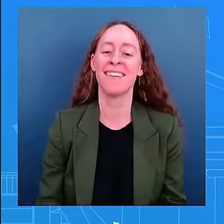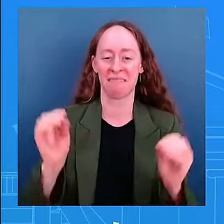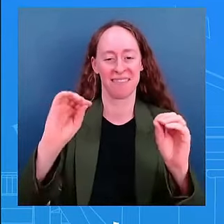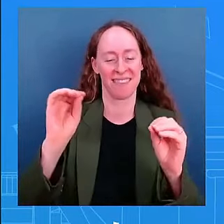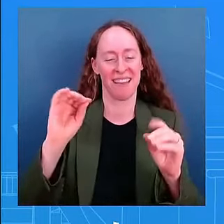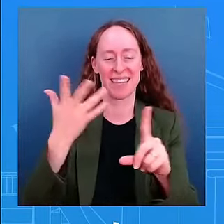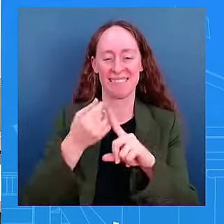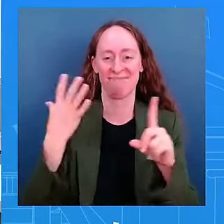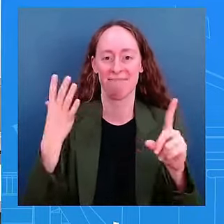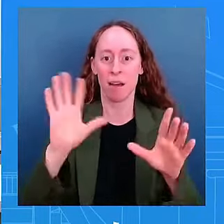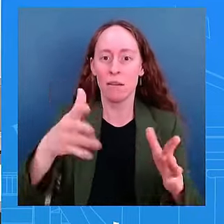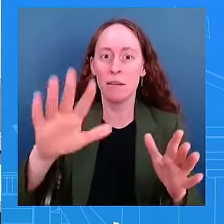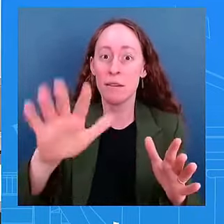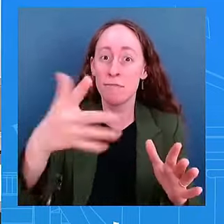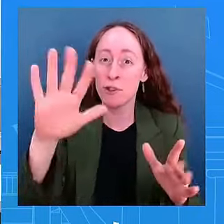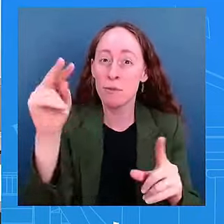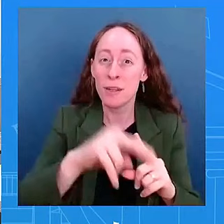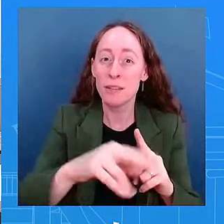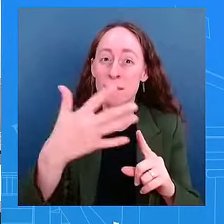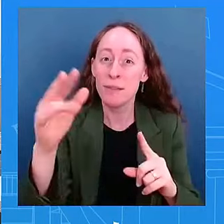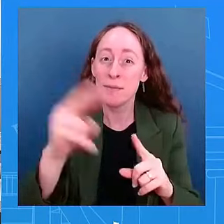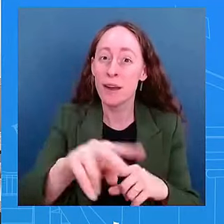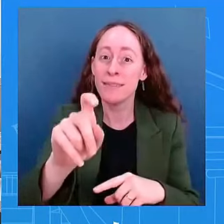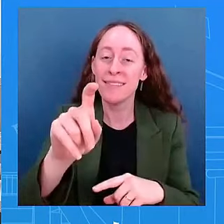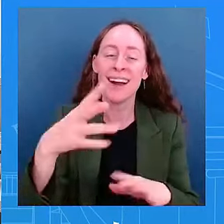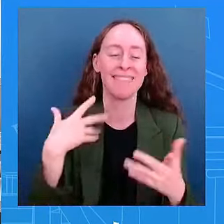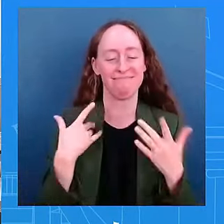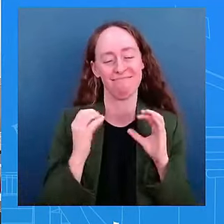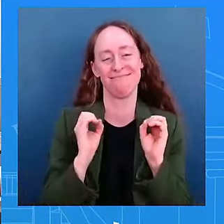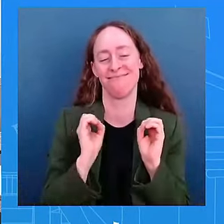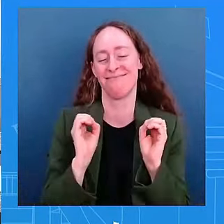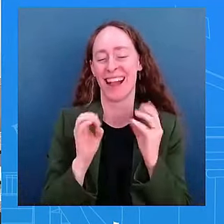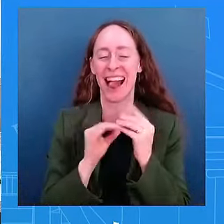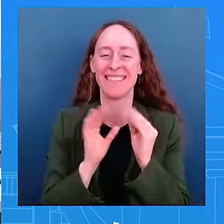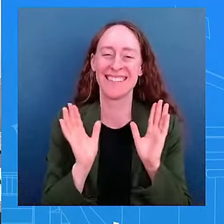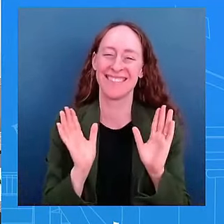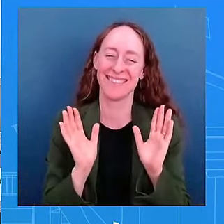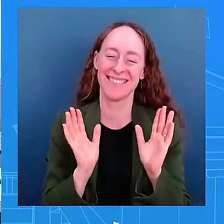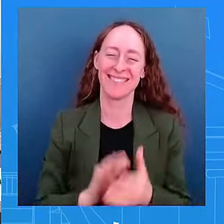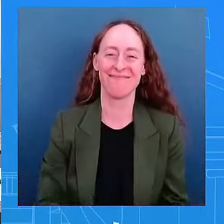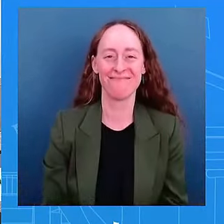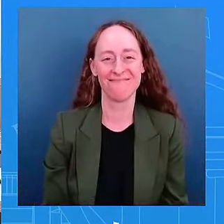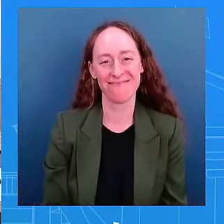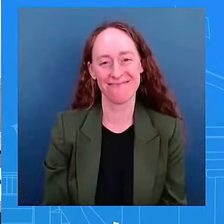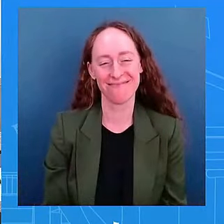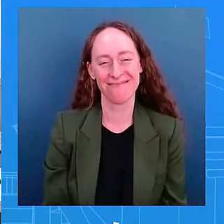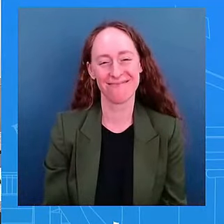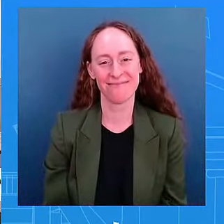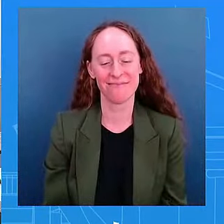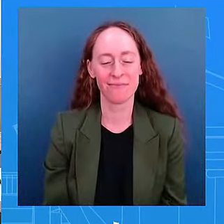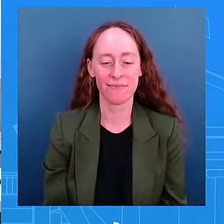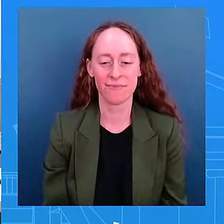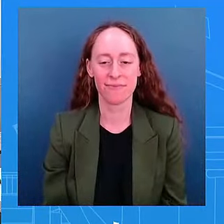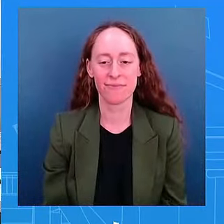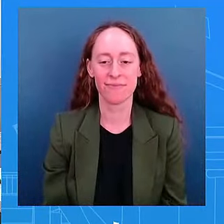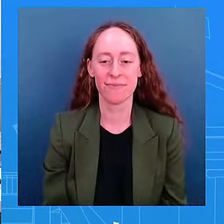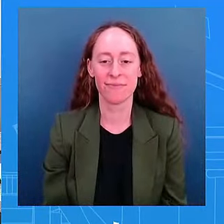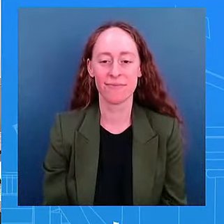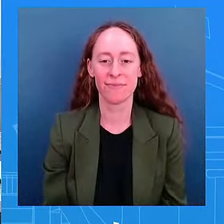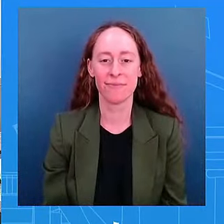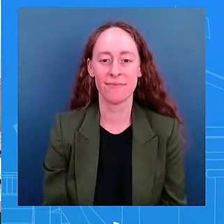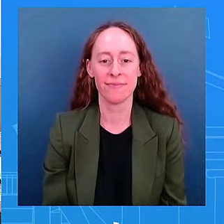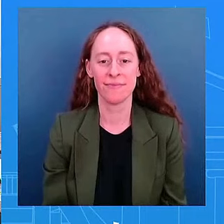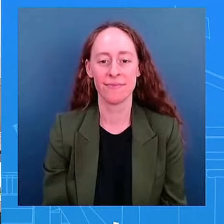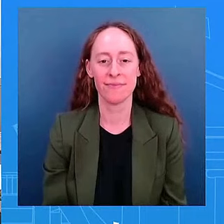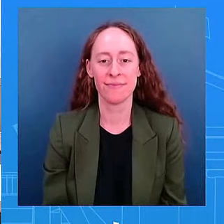thank you thank you so much foreign policy questions but just to follow up on jackie's question if supreme court reform does not